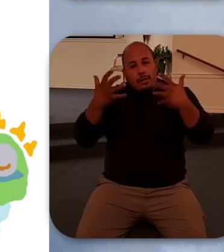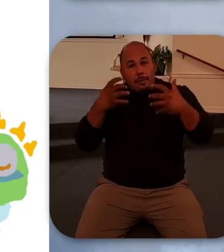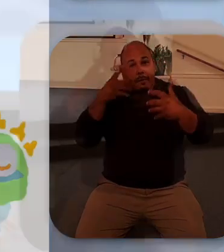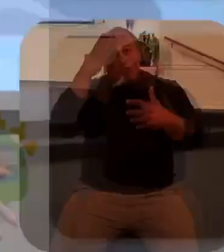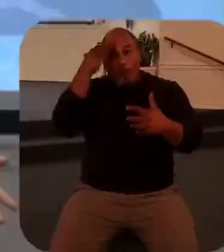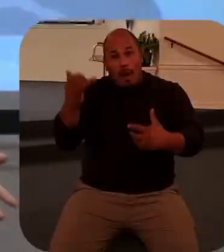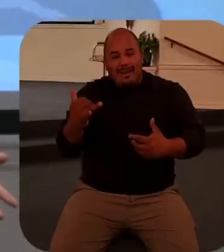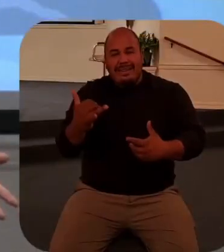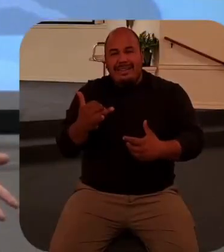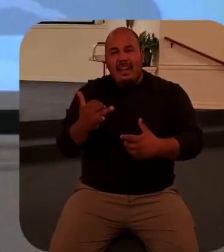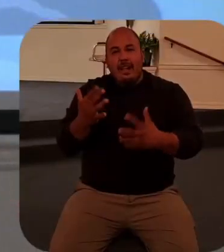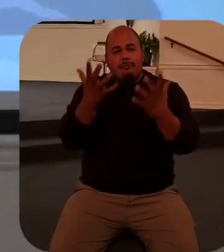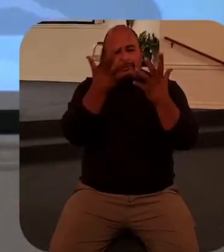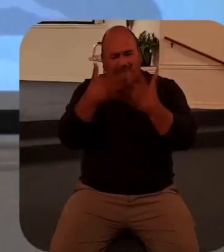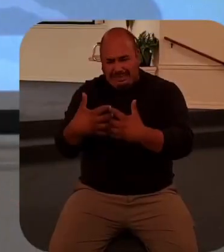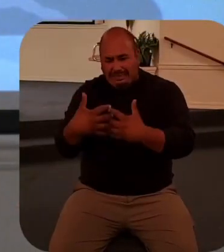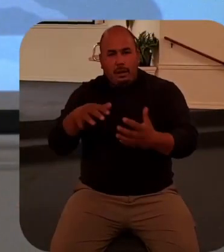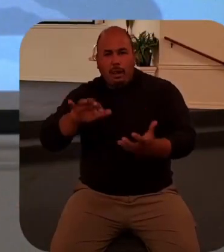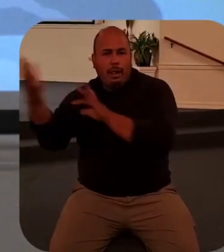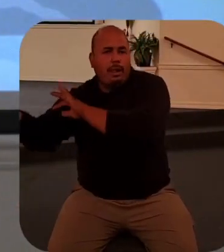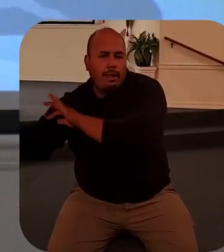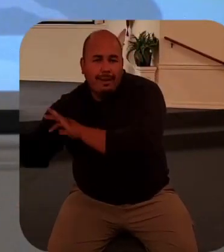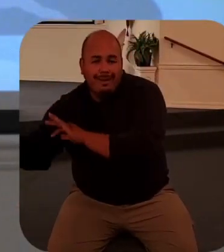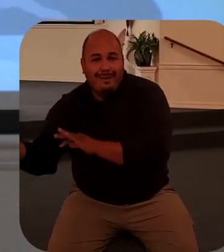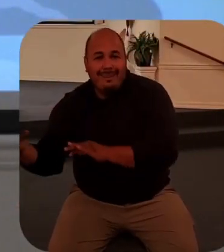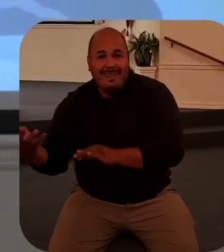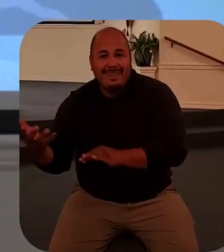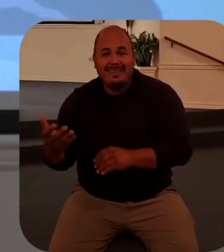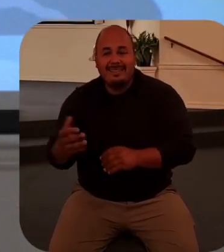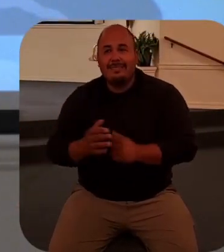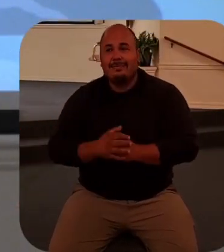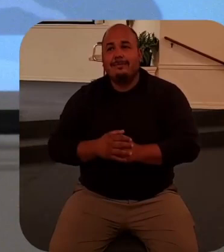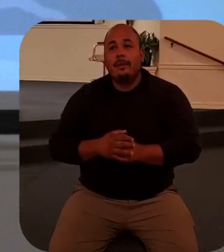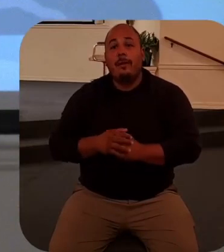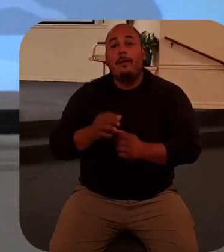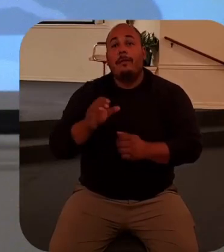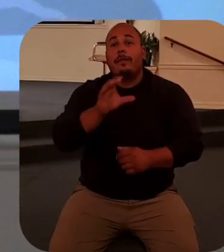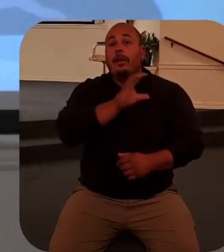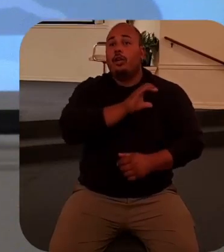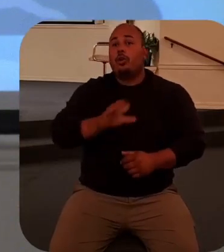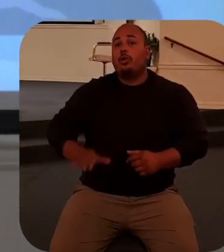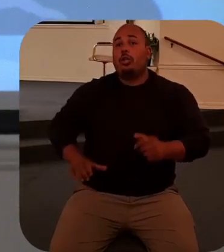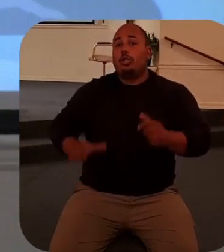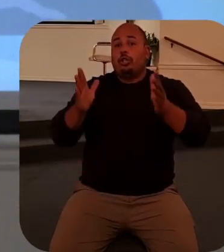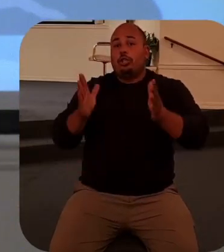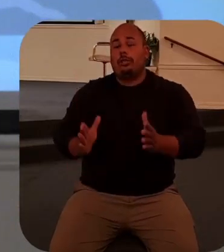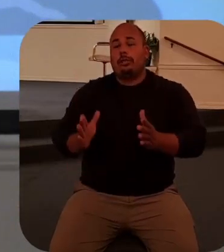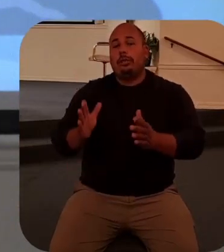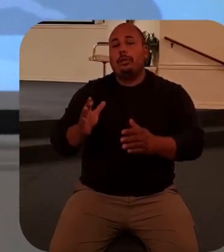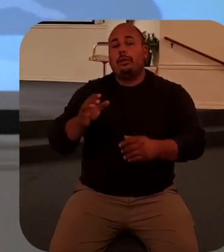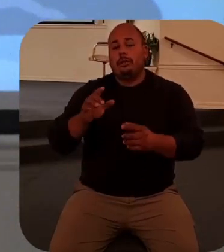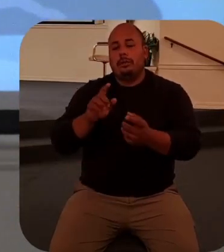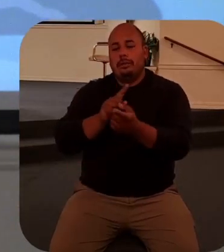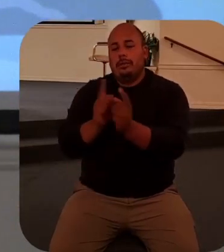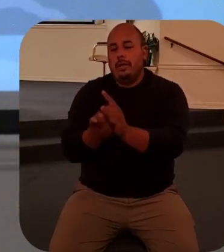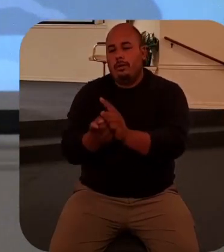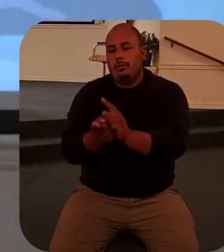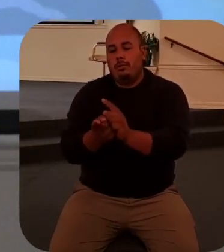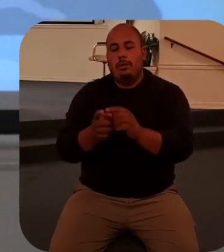supposed to be. And so the Holman Christian Standard Bible which is a really good translation